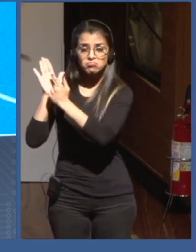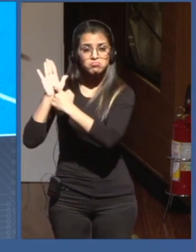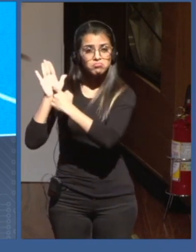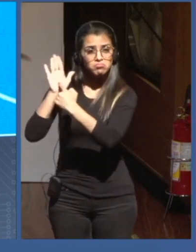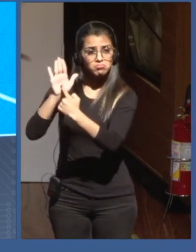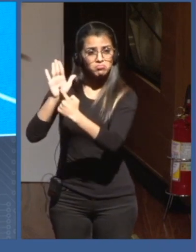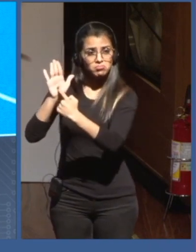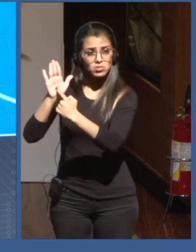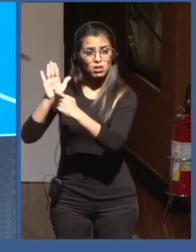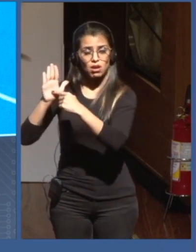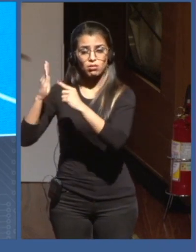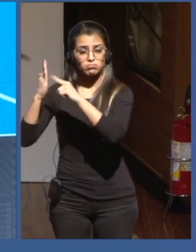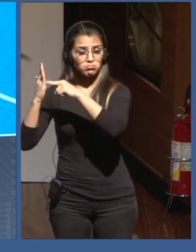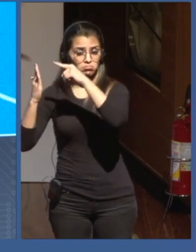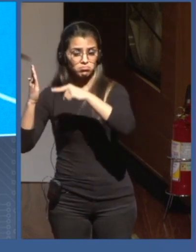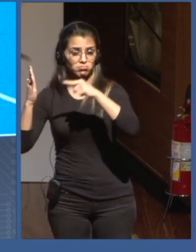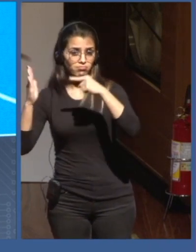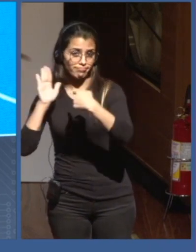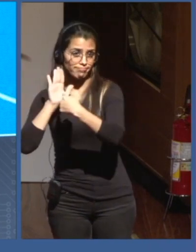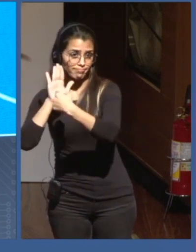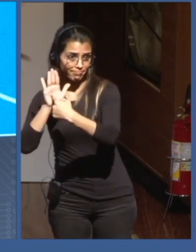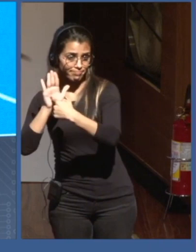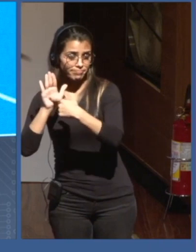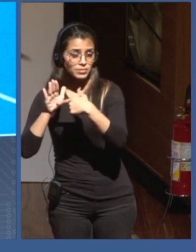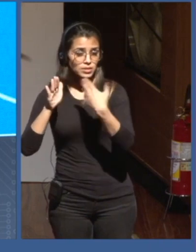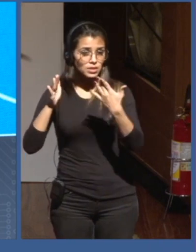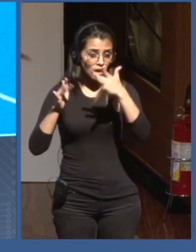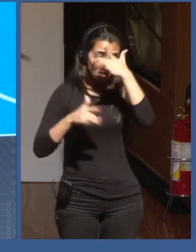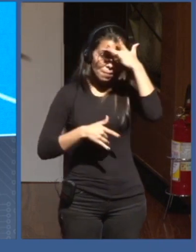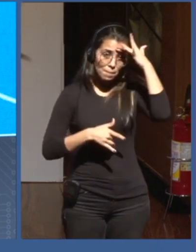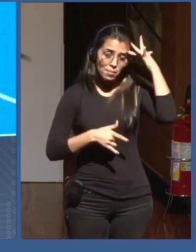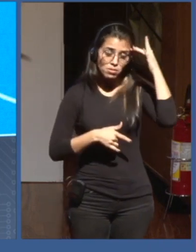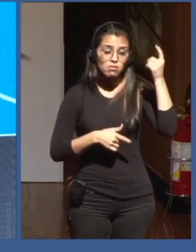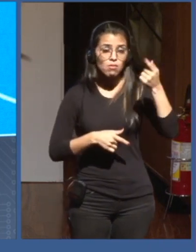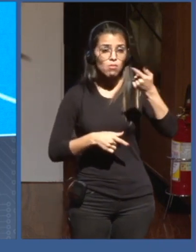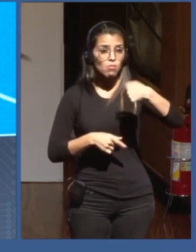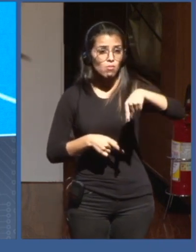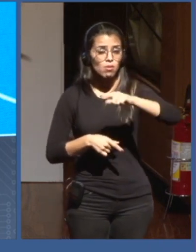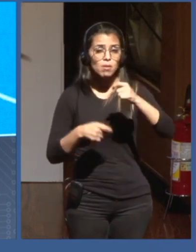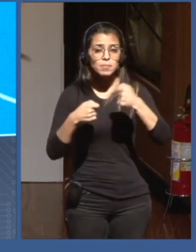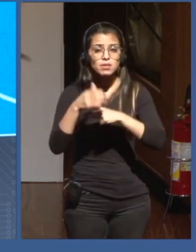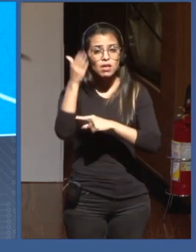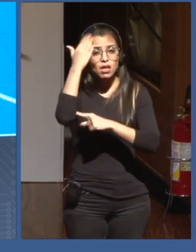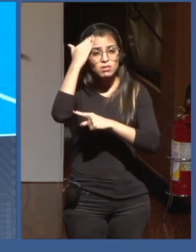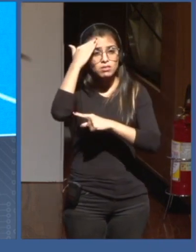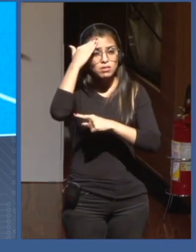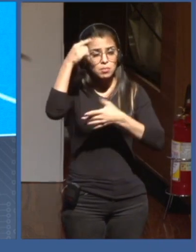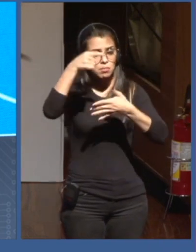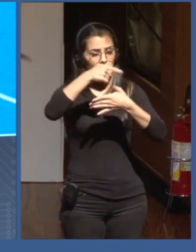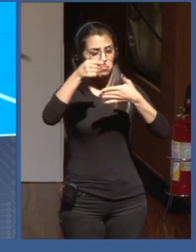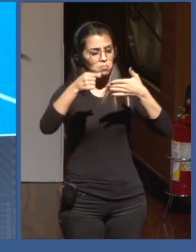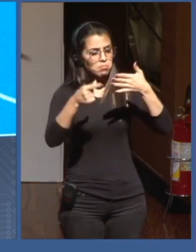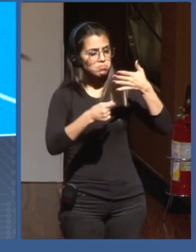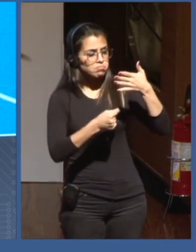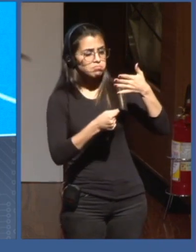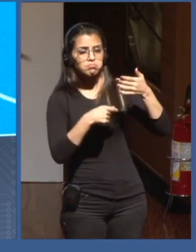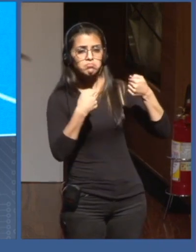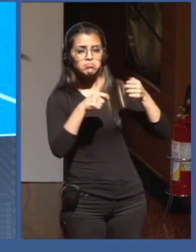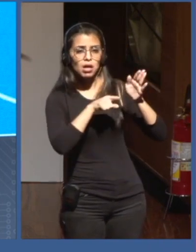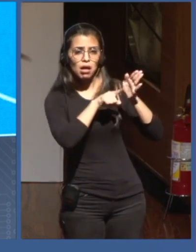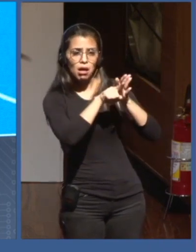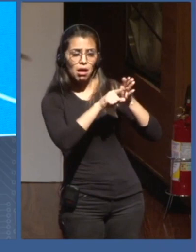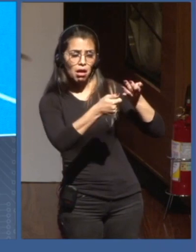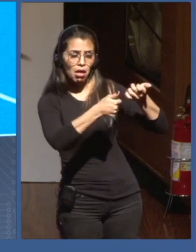to be able to say what they care about, what topic they want to be analyzed. They have to be able to say,